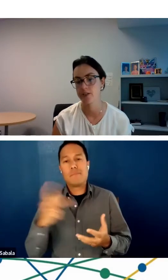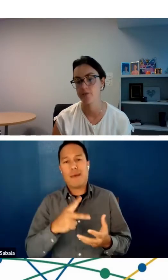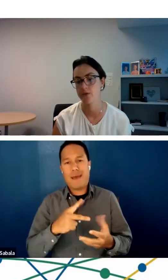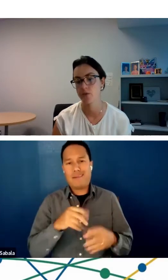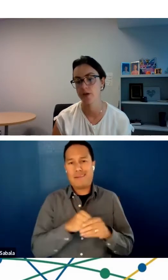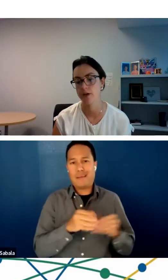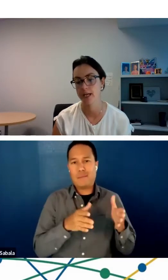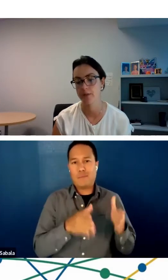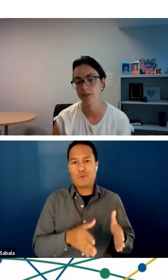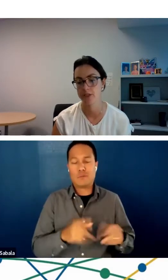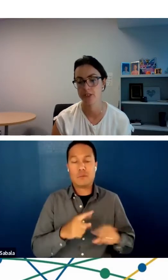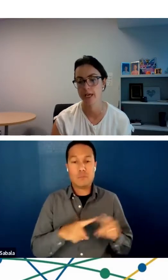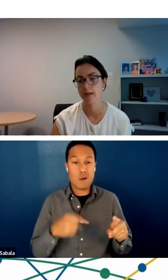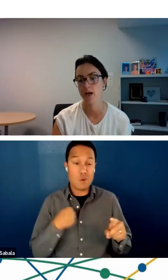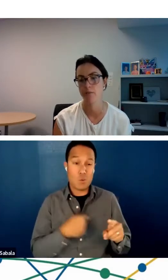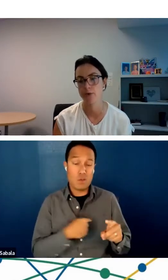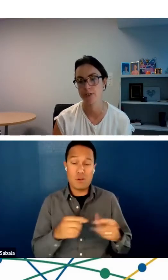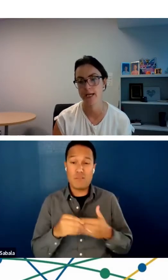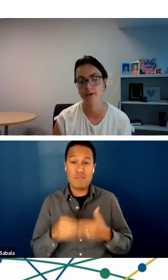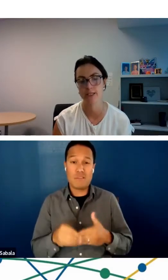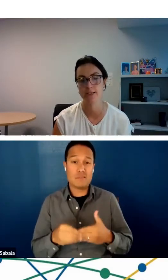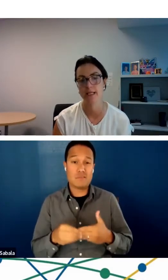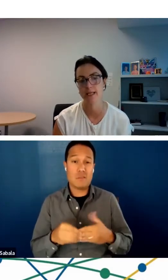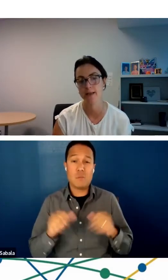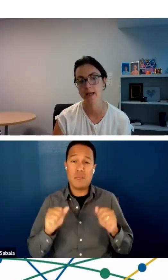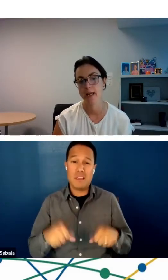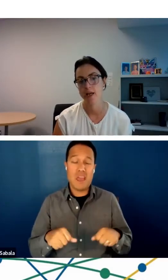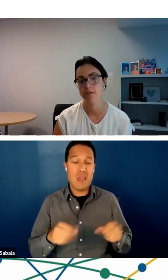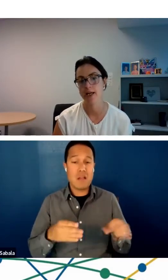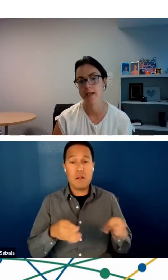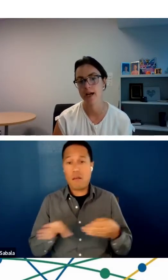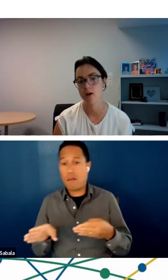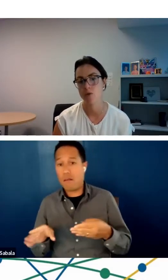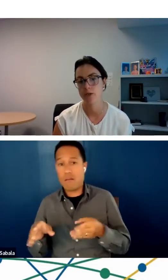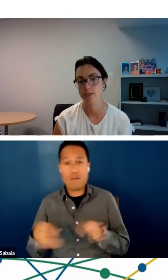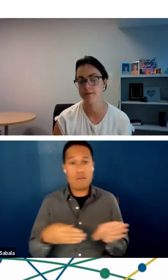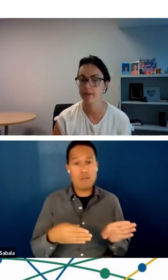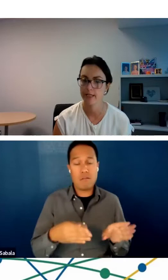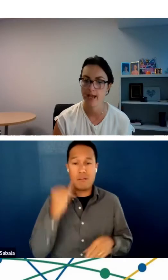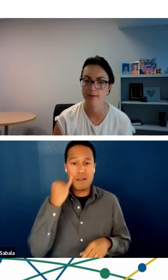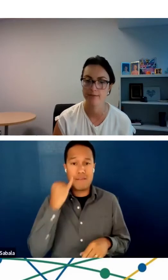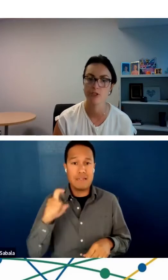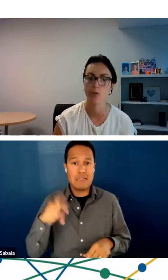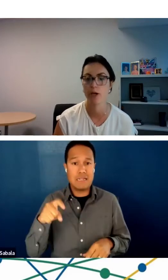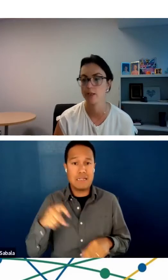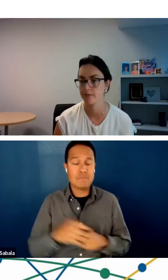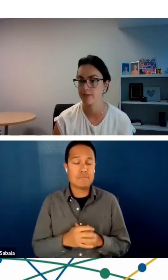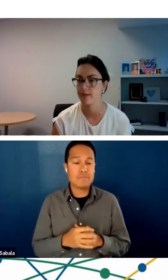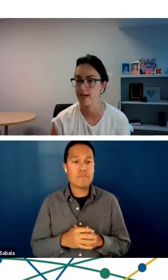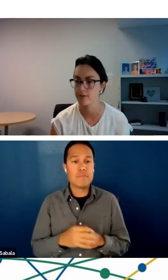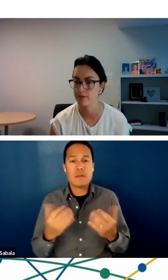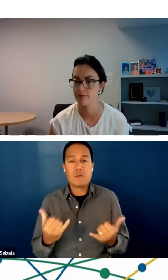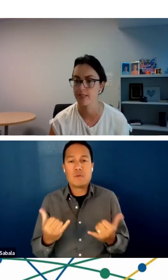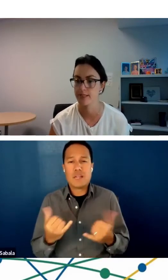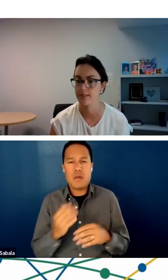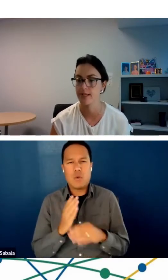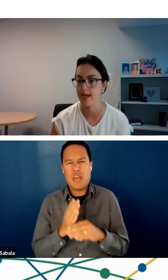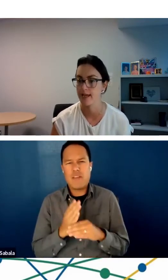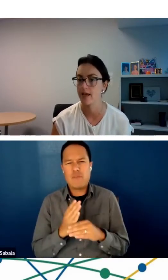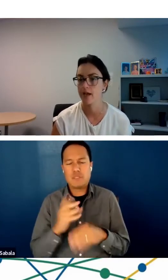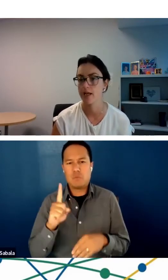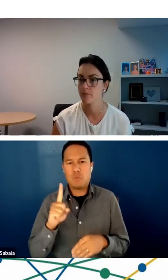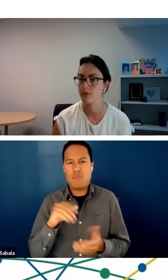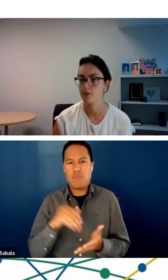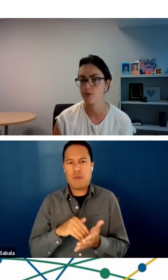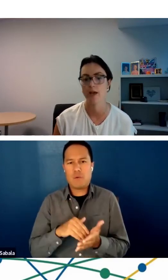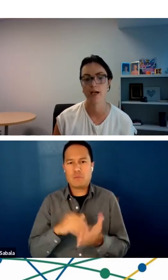health system, so we are able to scale up or down as needed. And right now, we're definitely averaging well over 1,000 visits a